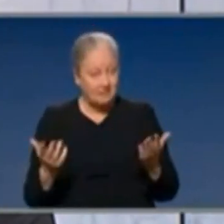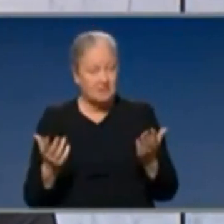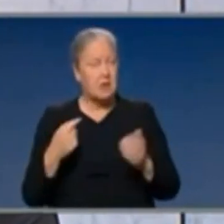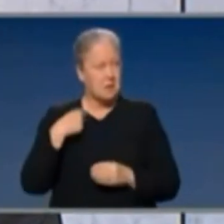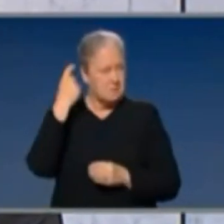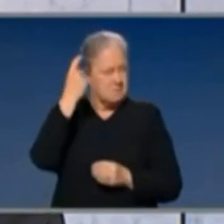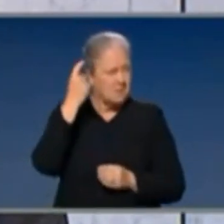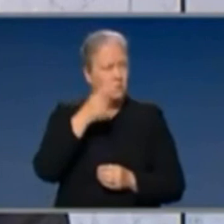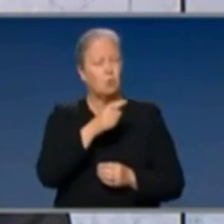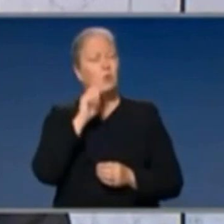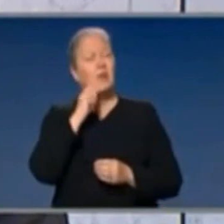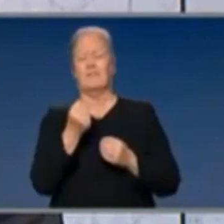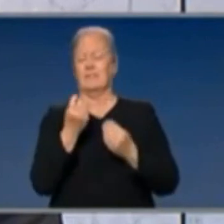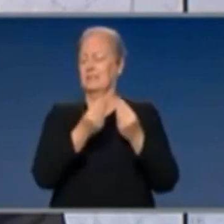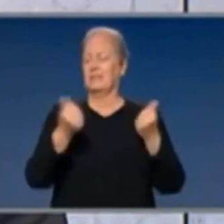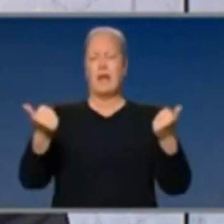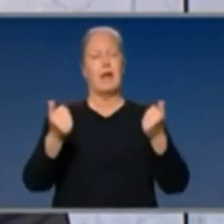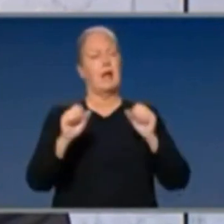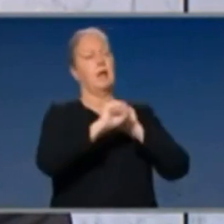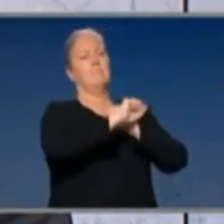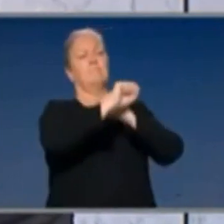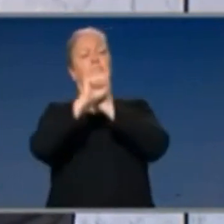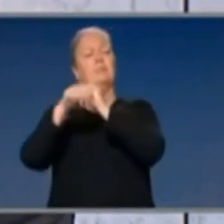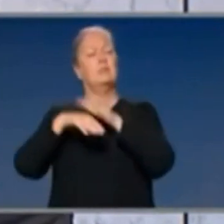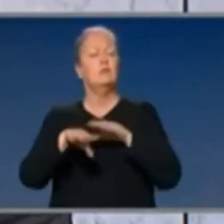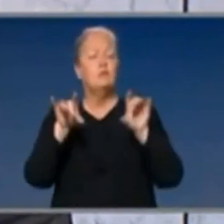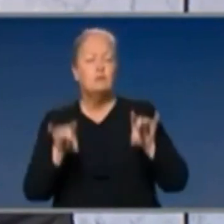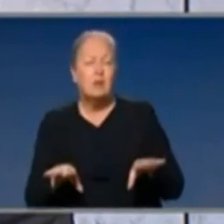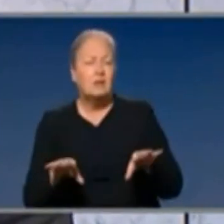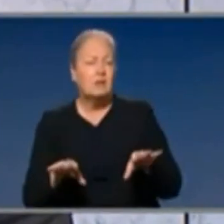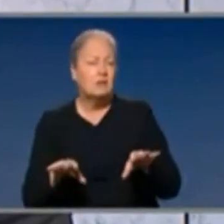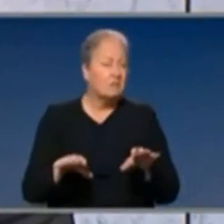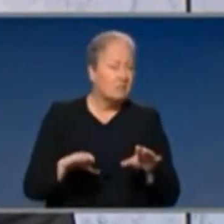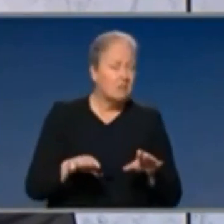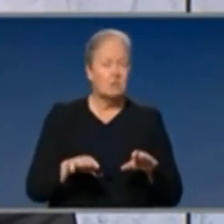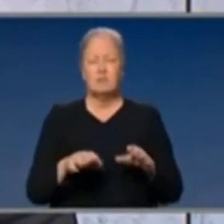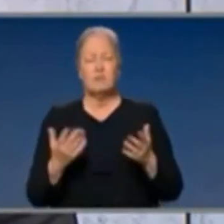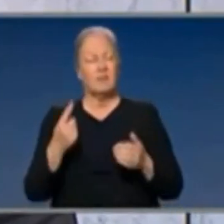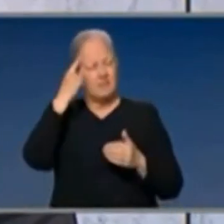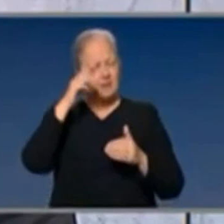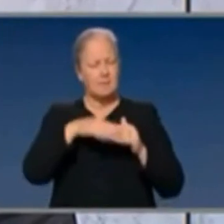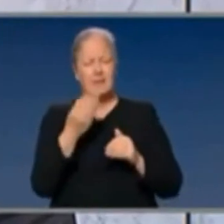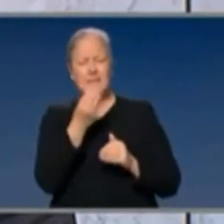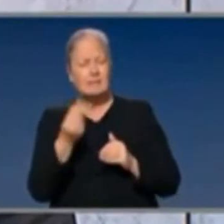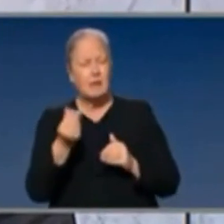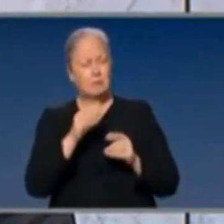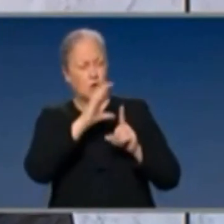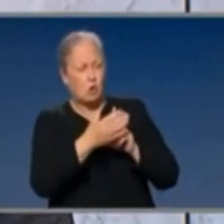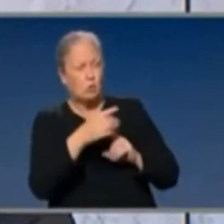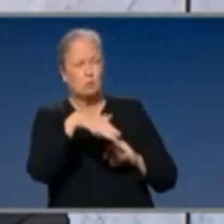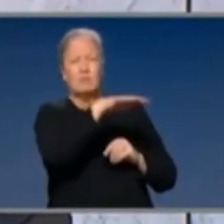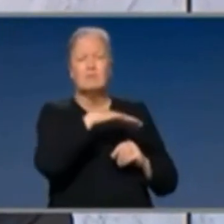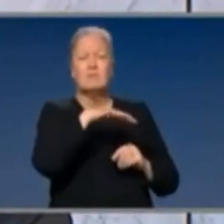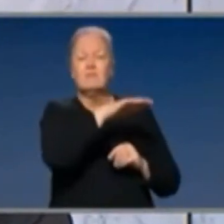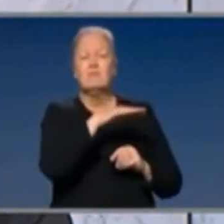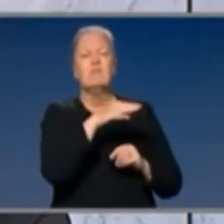complemented in some kind of national campaign, particularly focusing at some, you know, sort of multicultural areas that would perhaps be more prone to